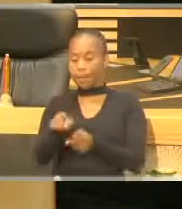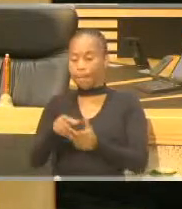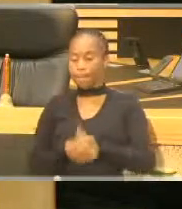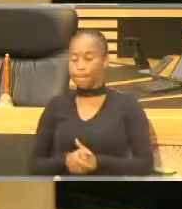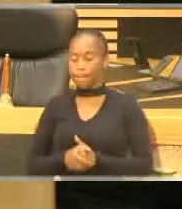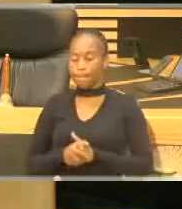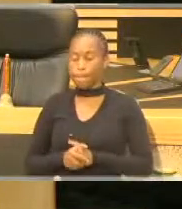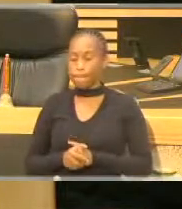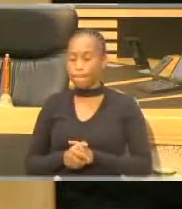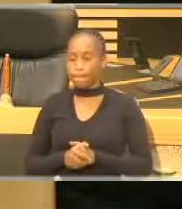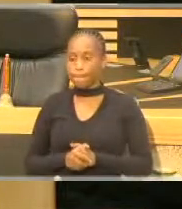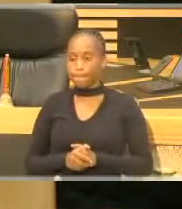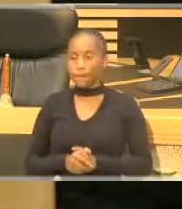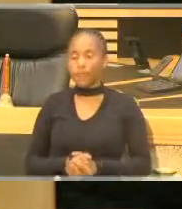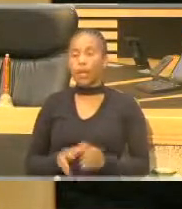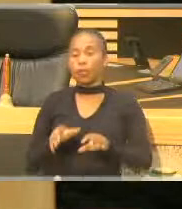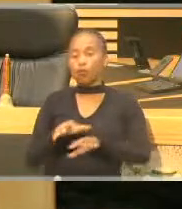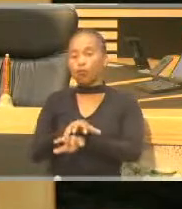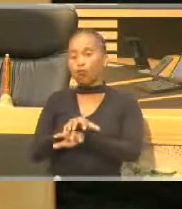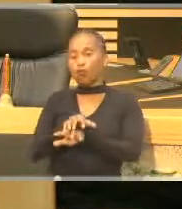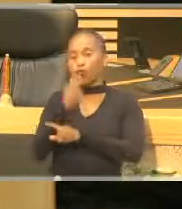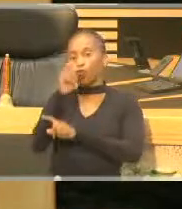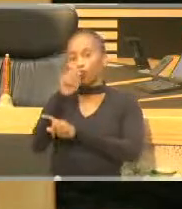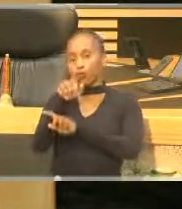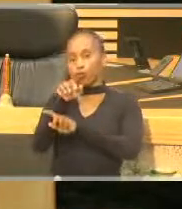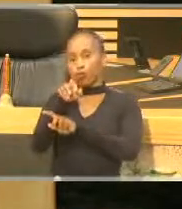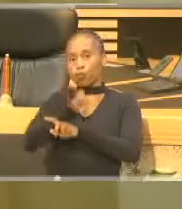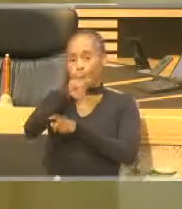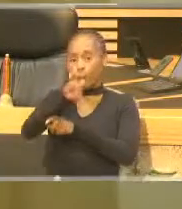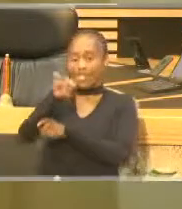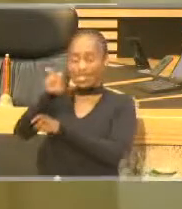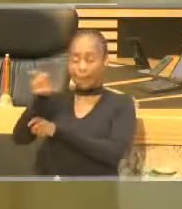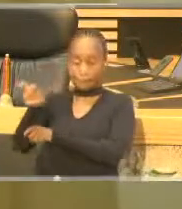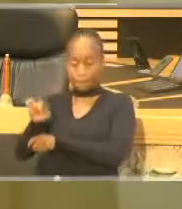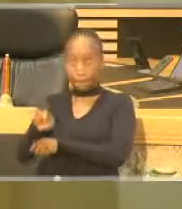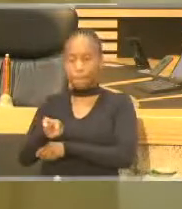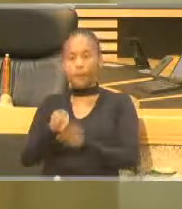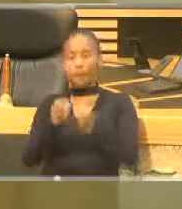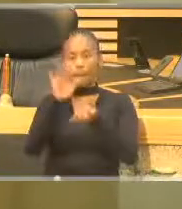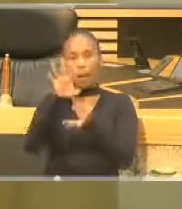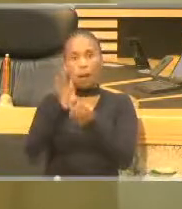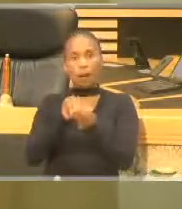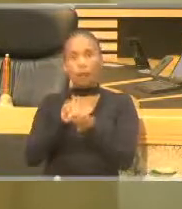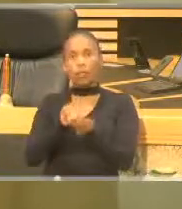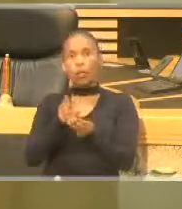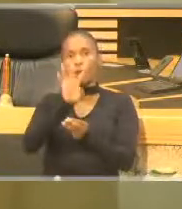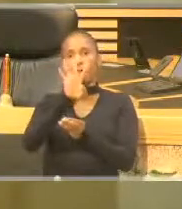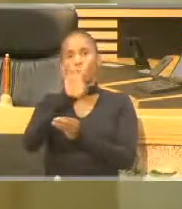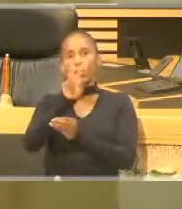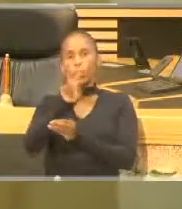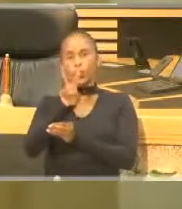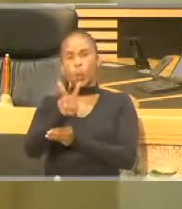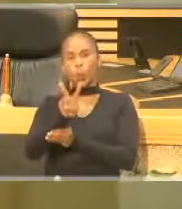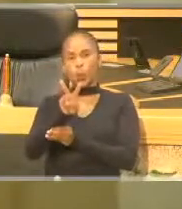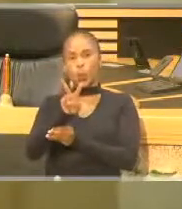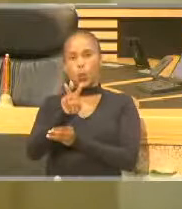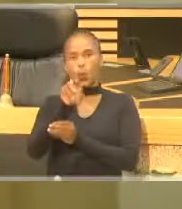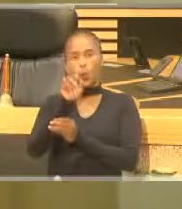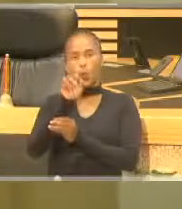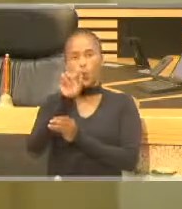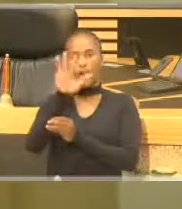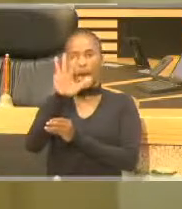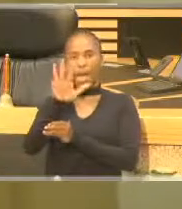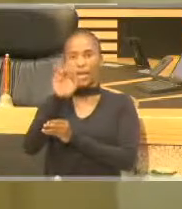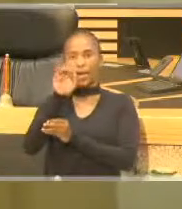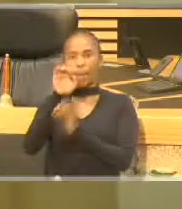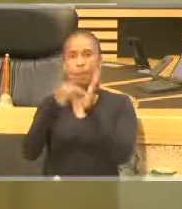With tourism, an amount of 42.9 million rand